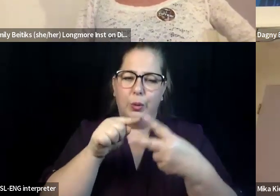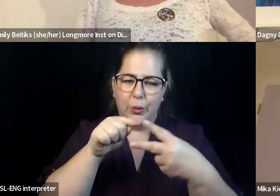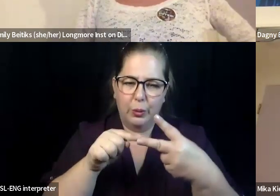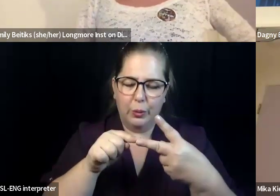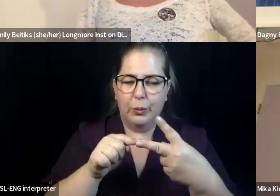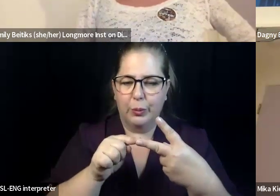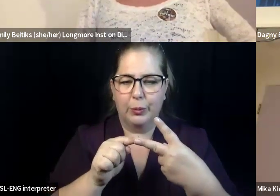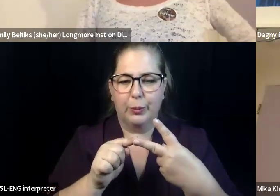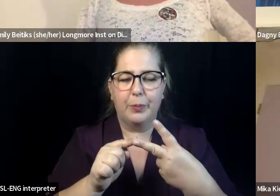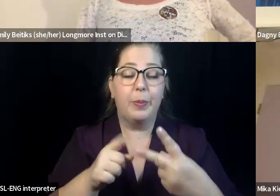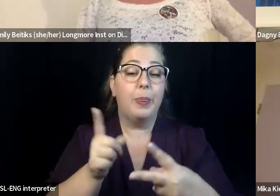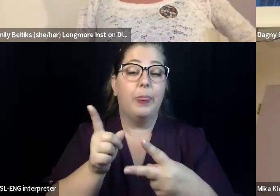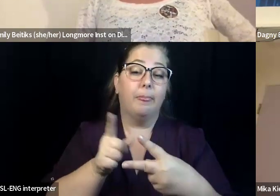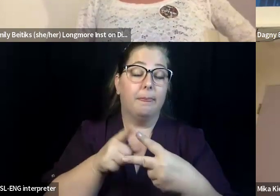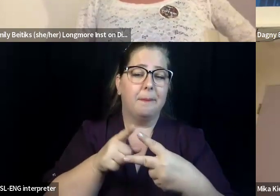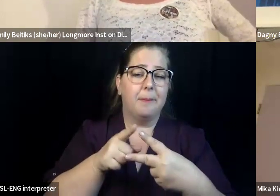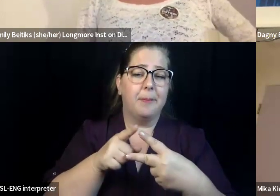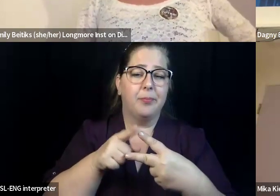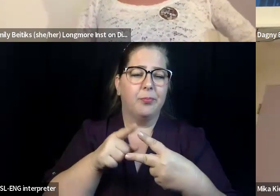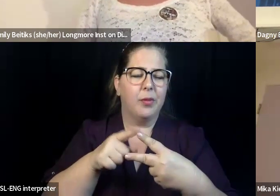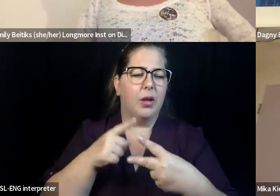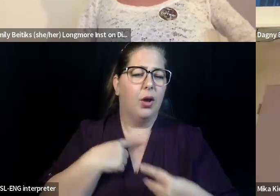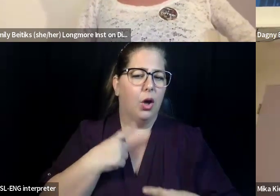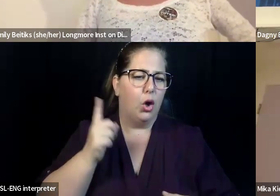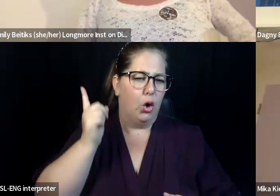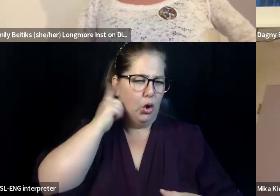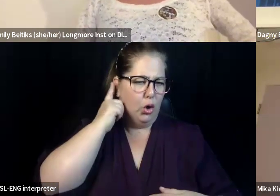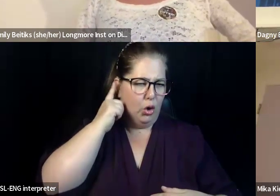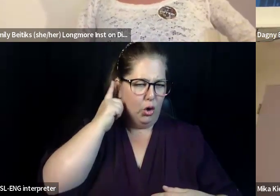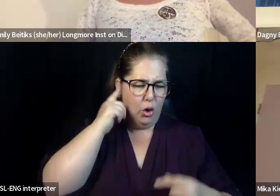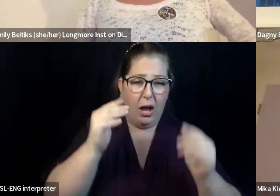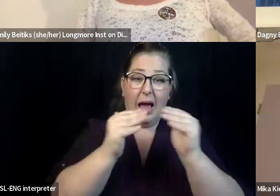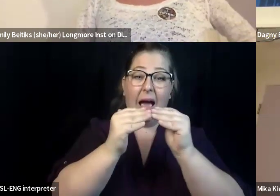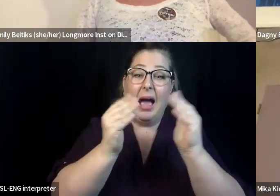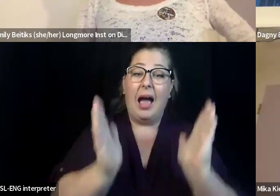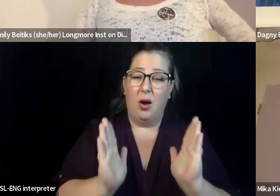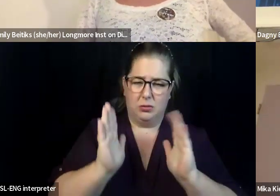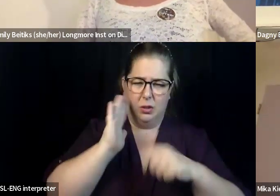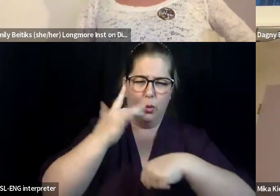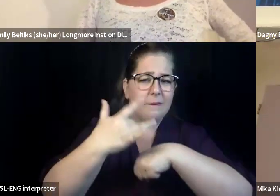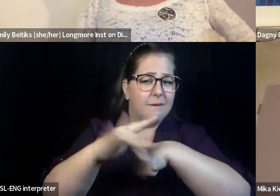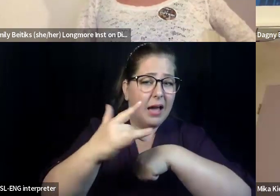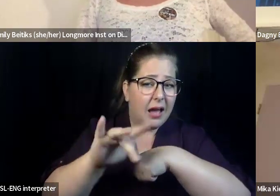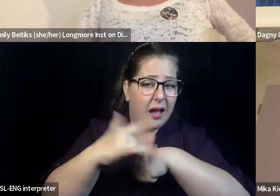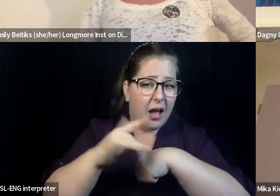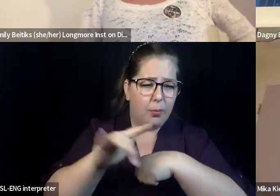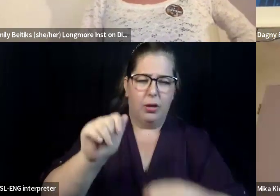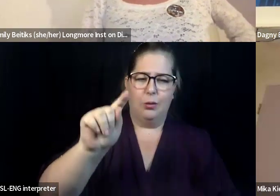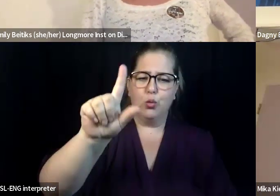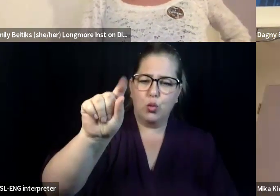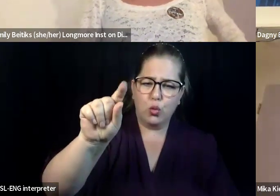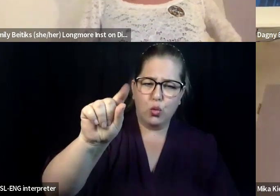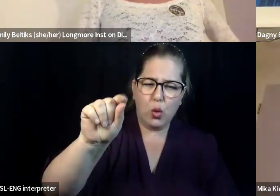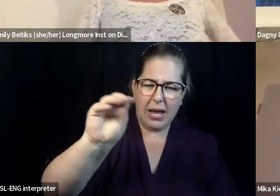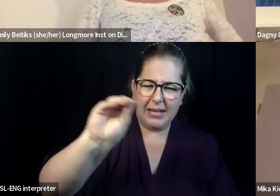think I heard someone say that the housing will be available at 20% AMI, which is area median income.